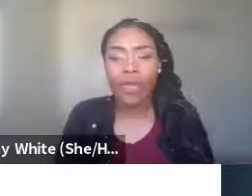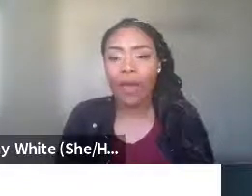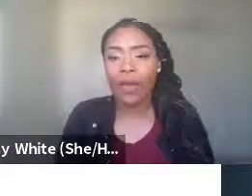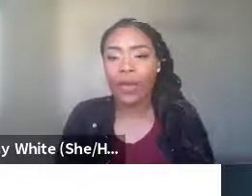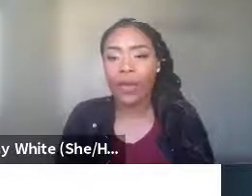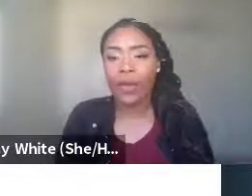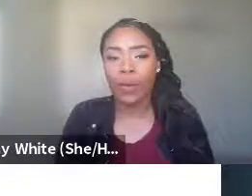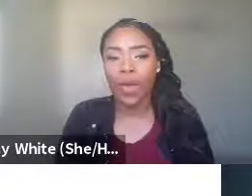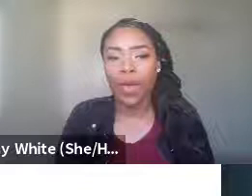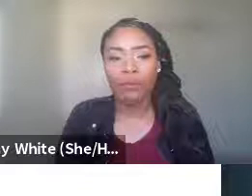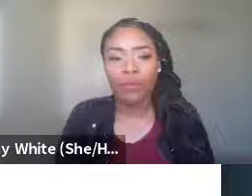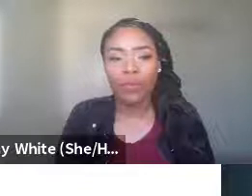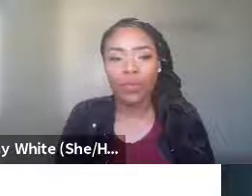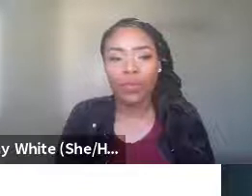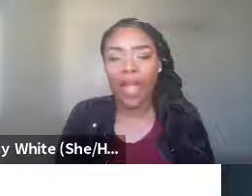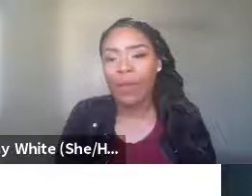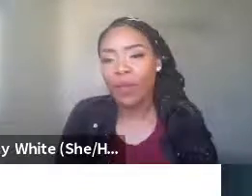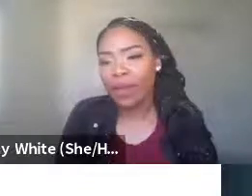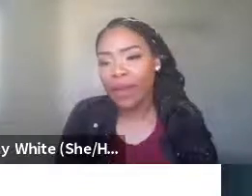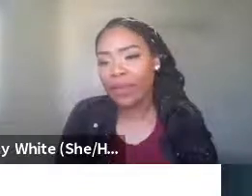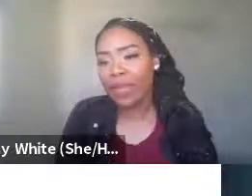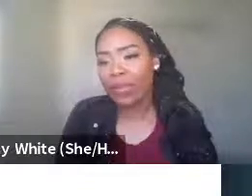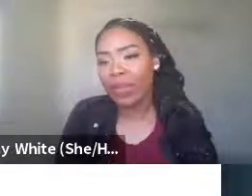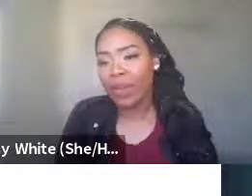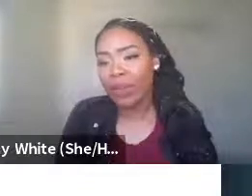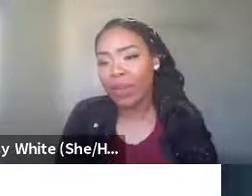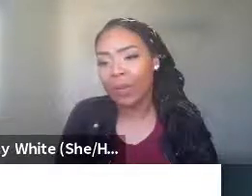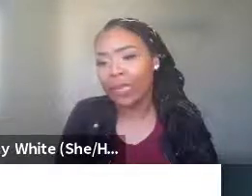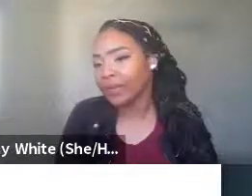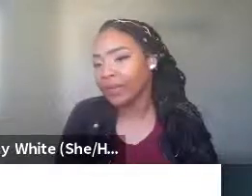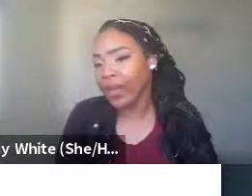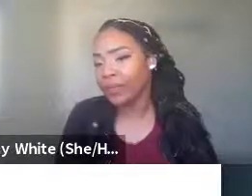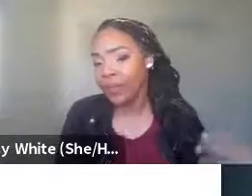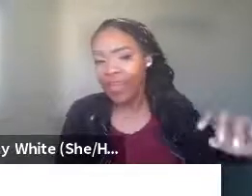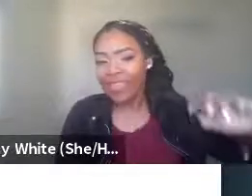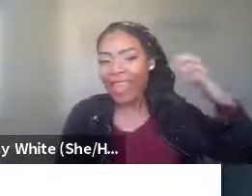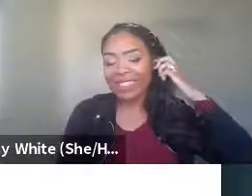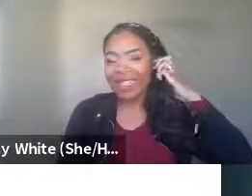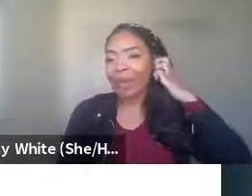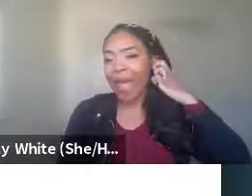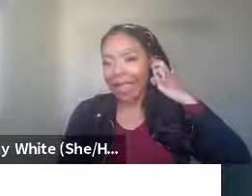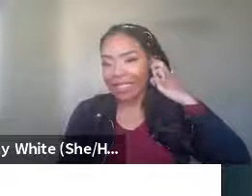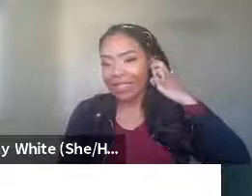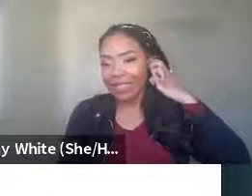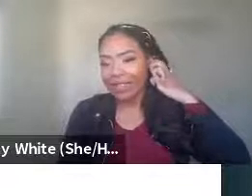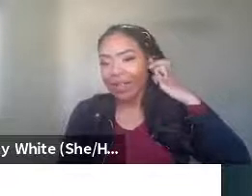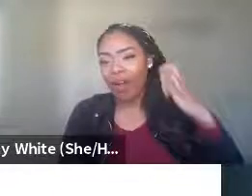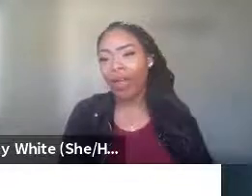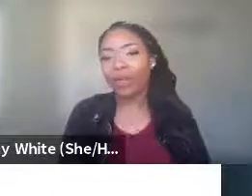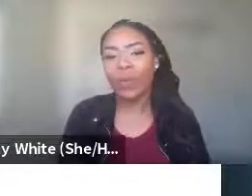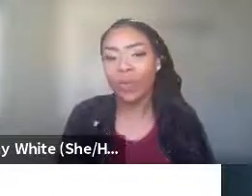about, you know, black people are regularly being murdered by the police. Right. That has an impact